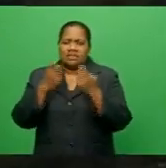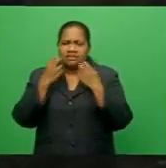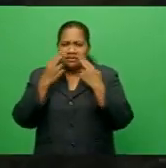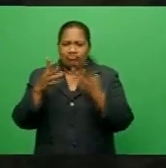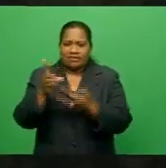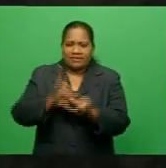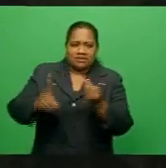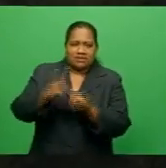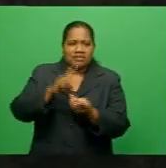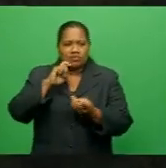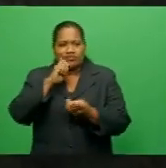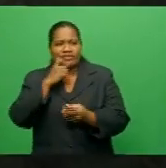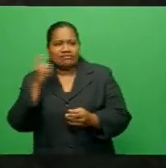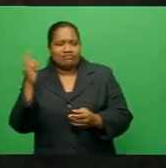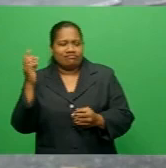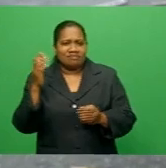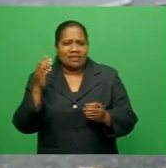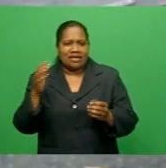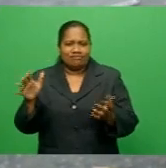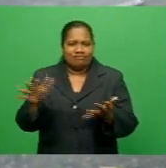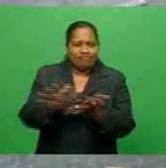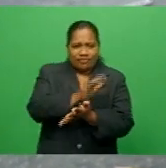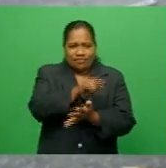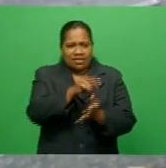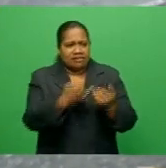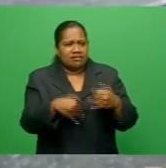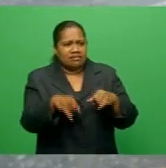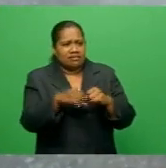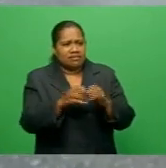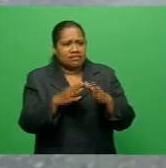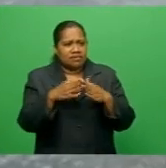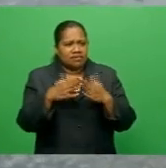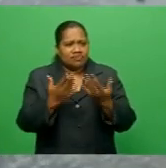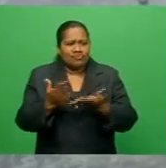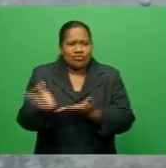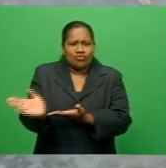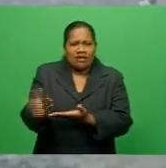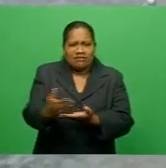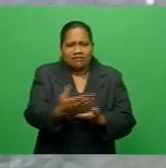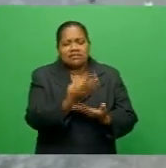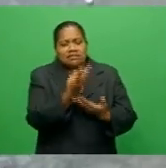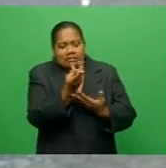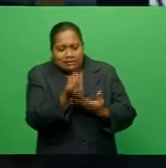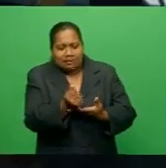island during this cyclone season as they are looking to harvest some of their crops.